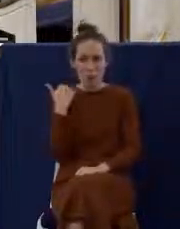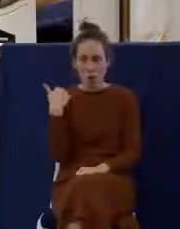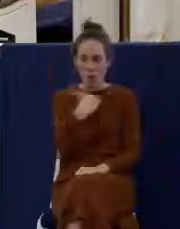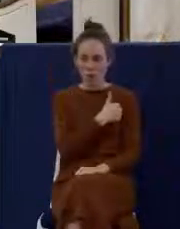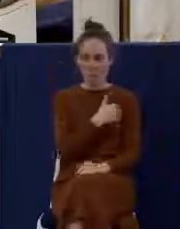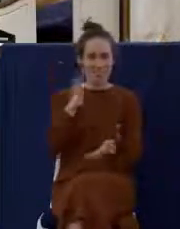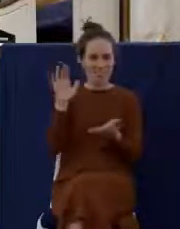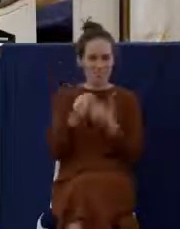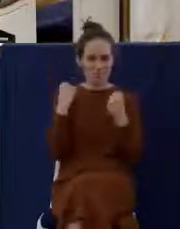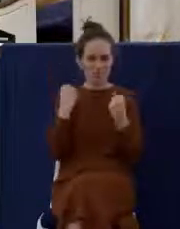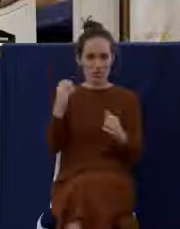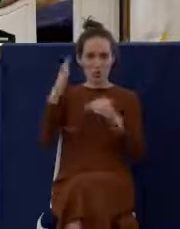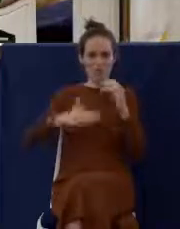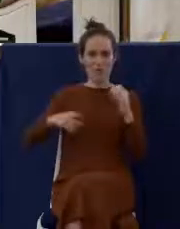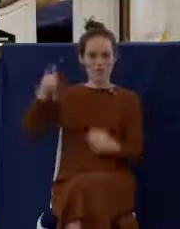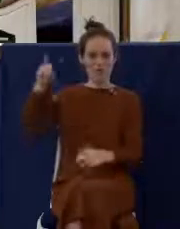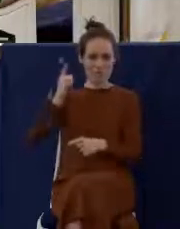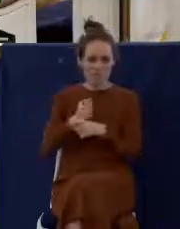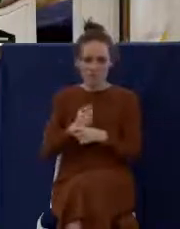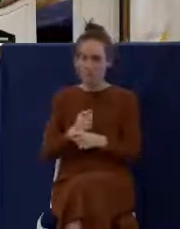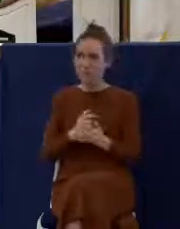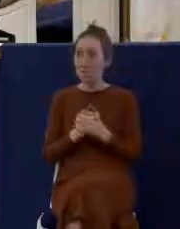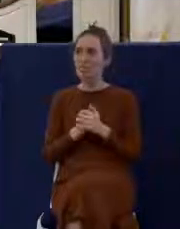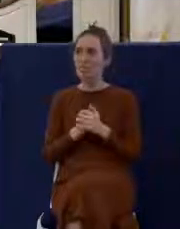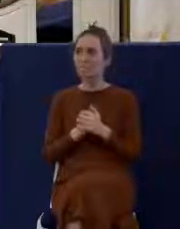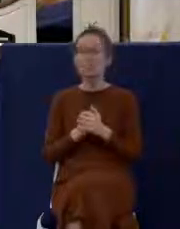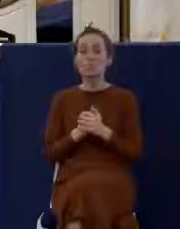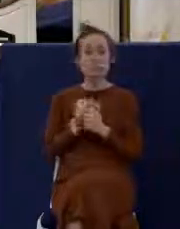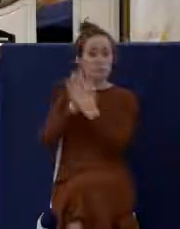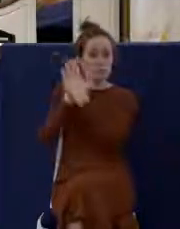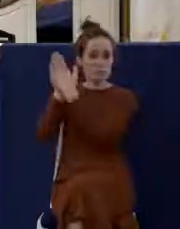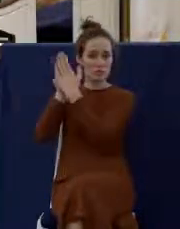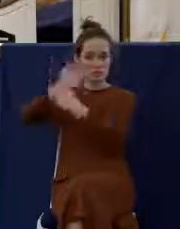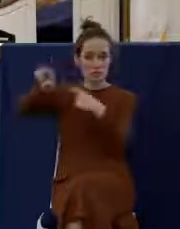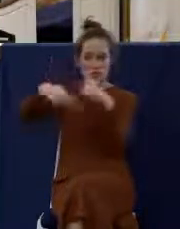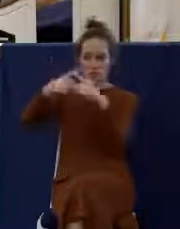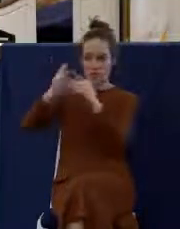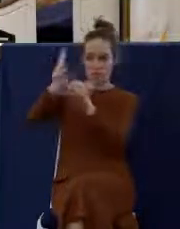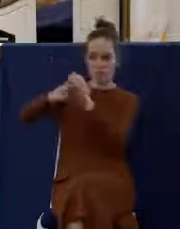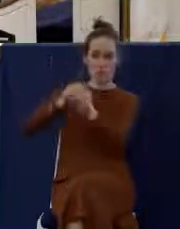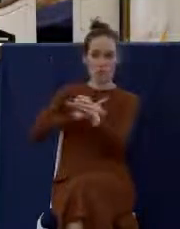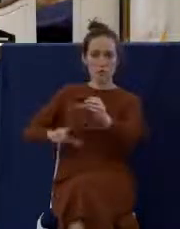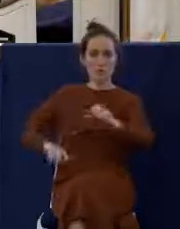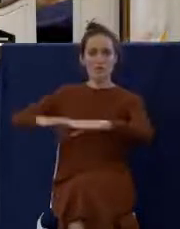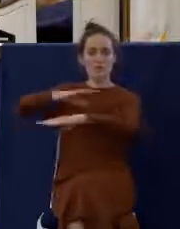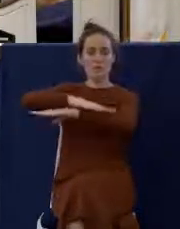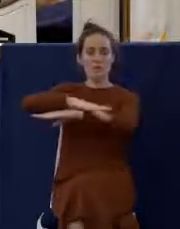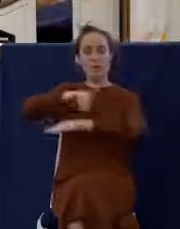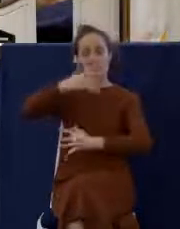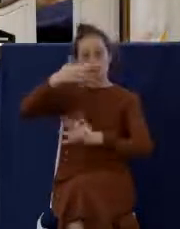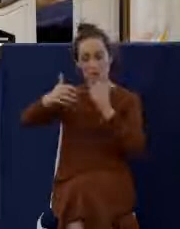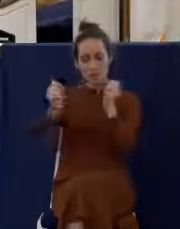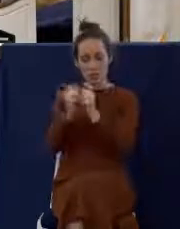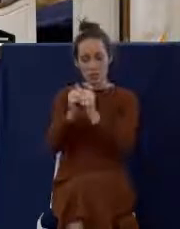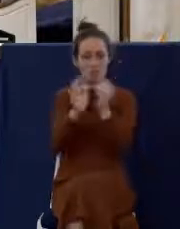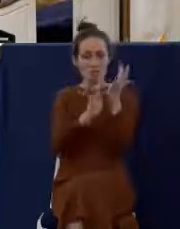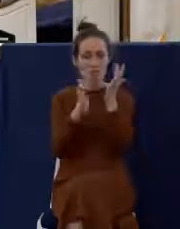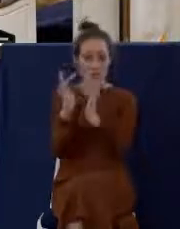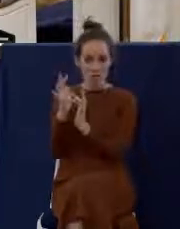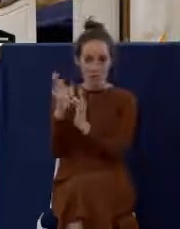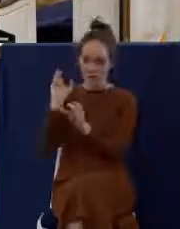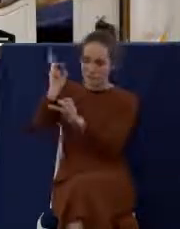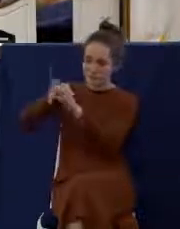There's a beautiful intimacy that when you come to the Lord's table, you are fellowshipping with Jesus. It is a